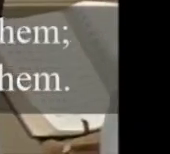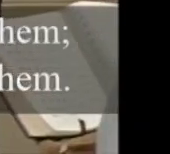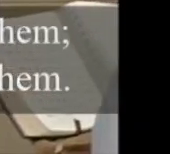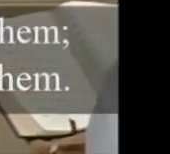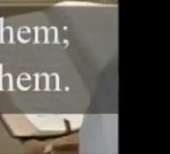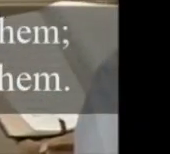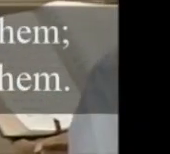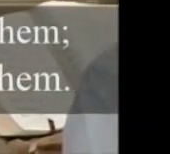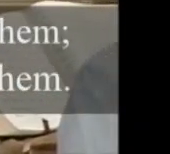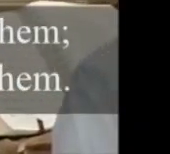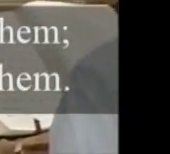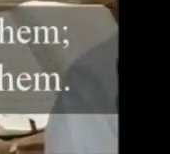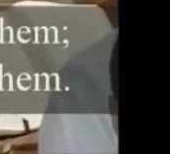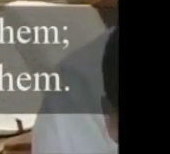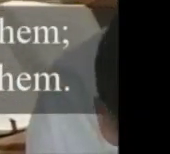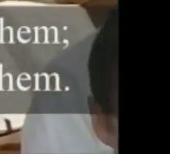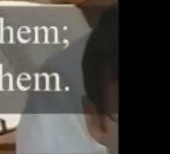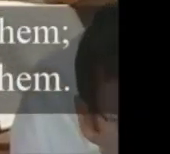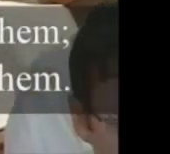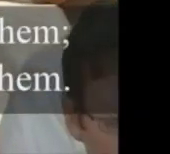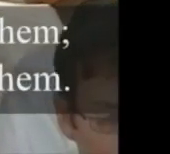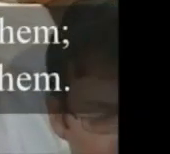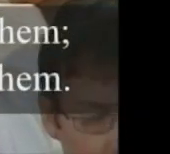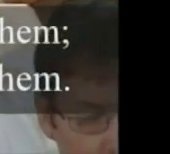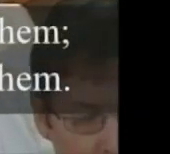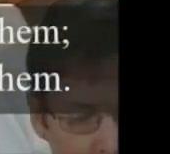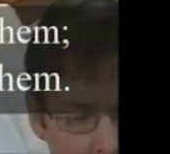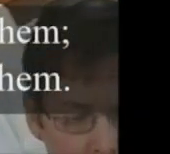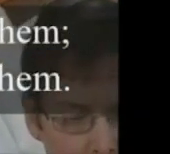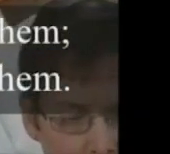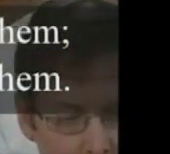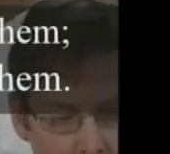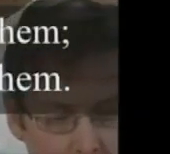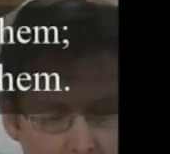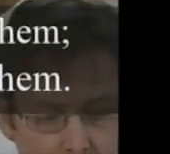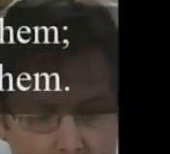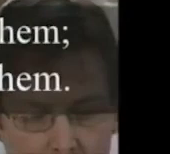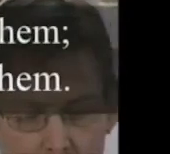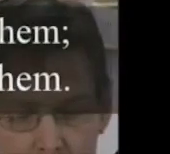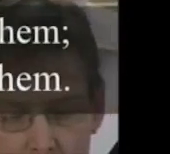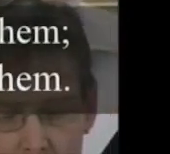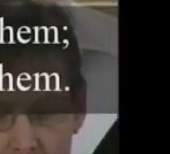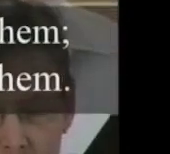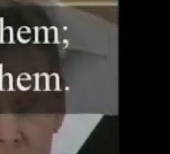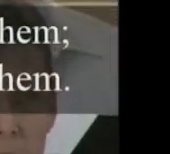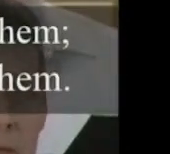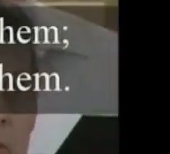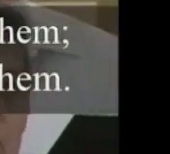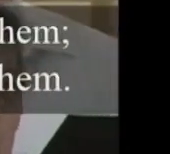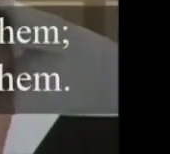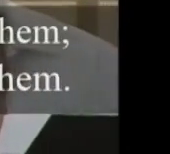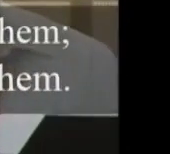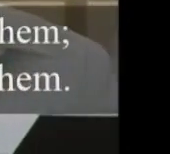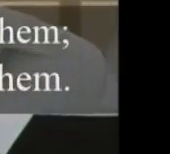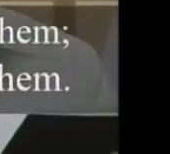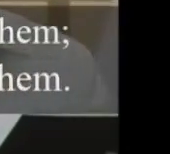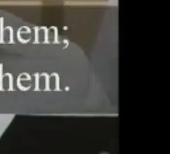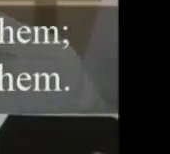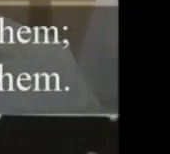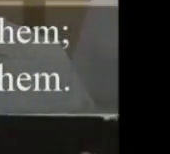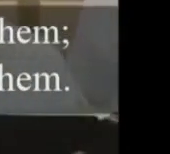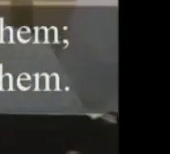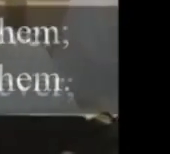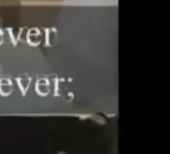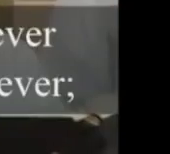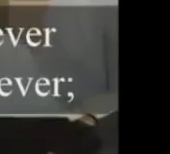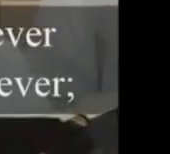evil things he spares them, in his mighty charms he bears them.